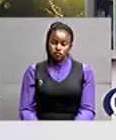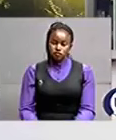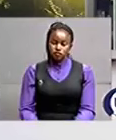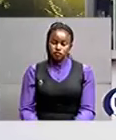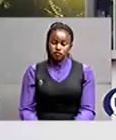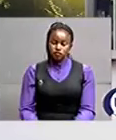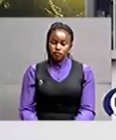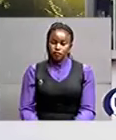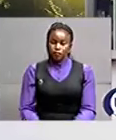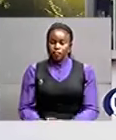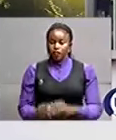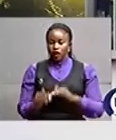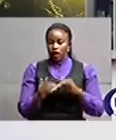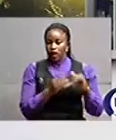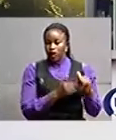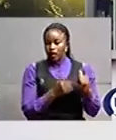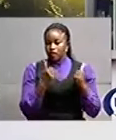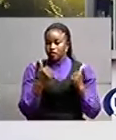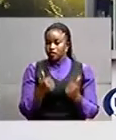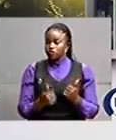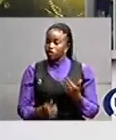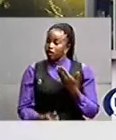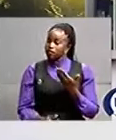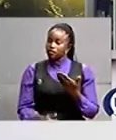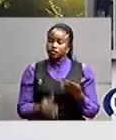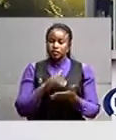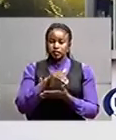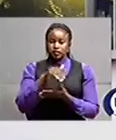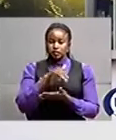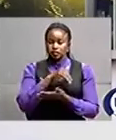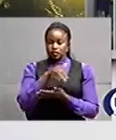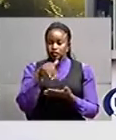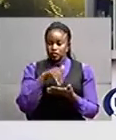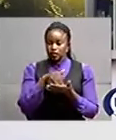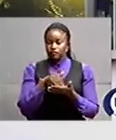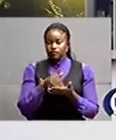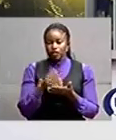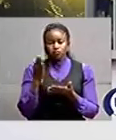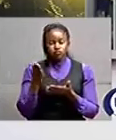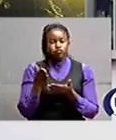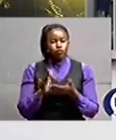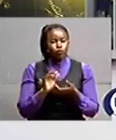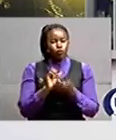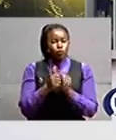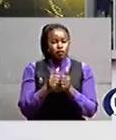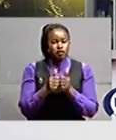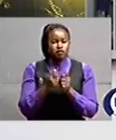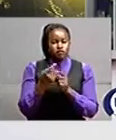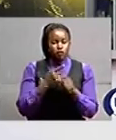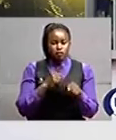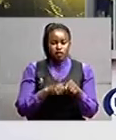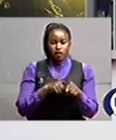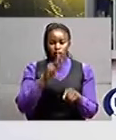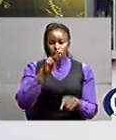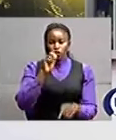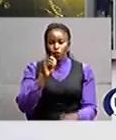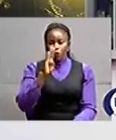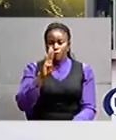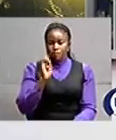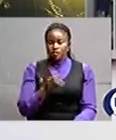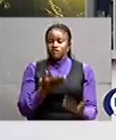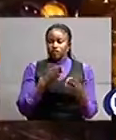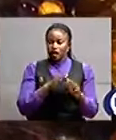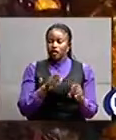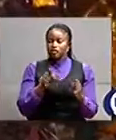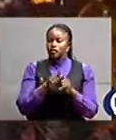now an emotion-filled staples center has hosted its first game since the death of kobe brandt now kobe made his